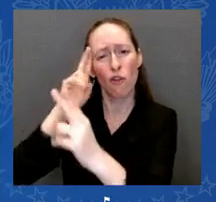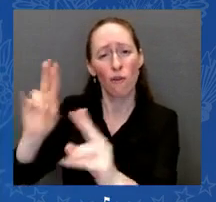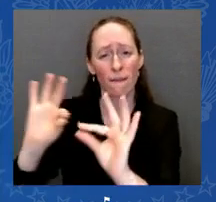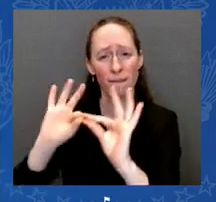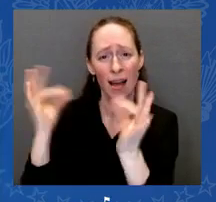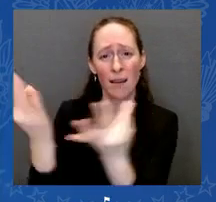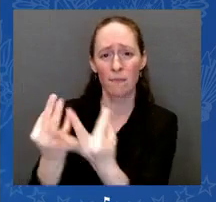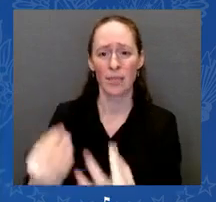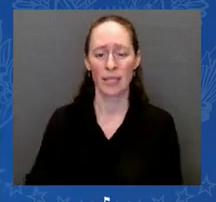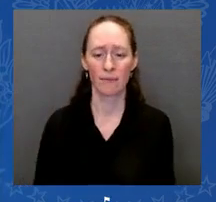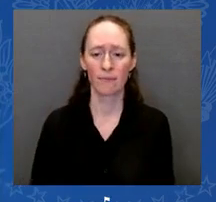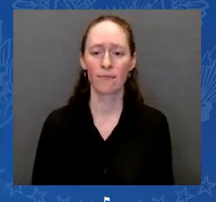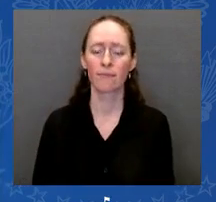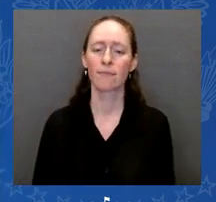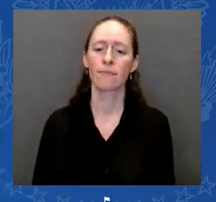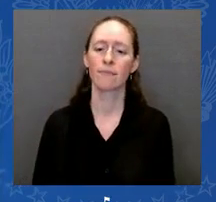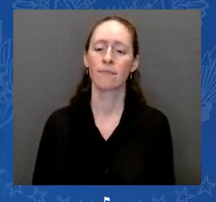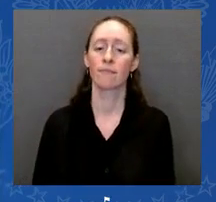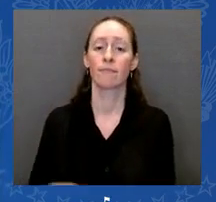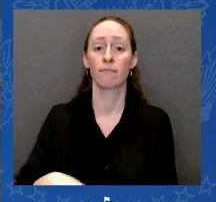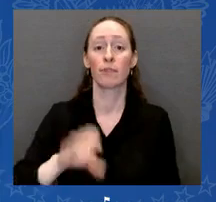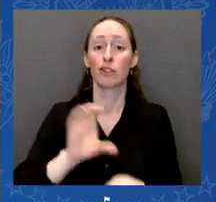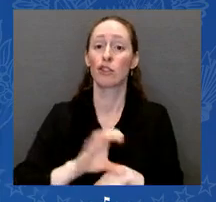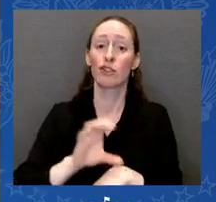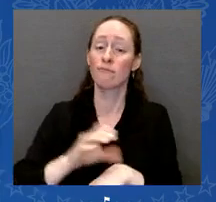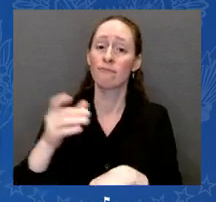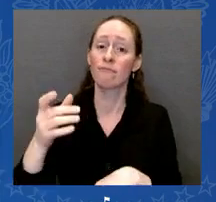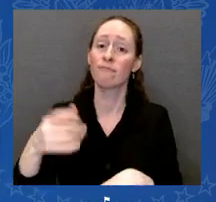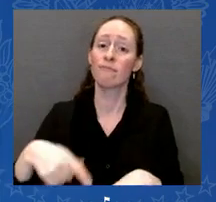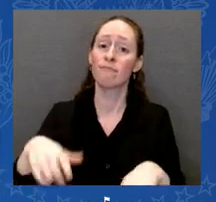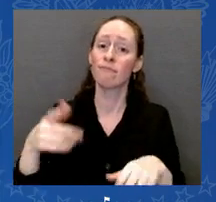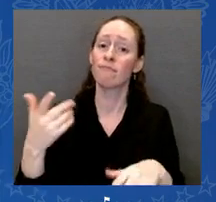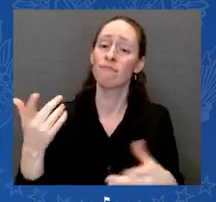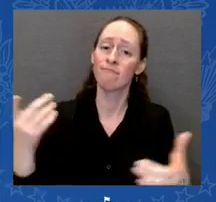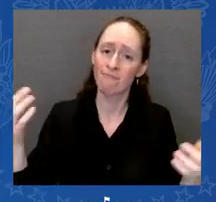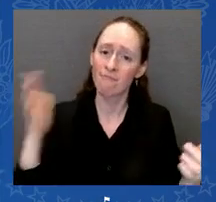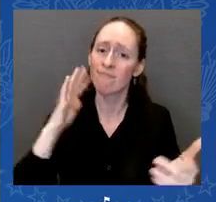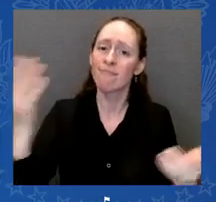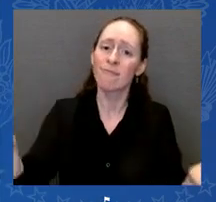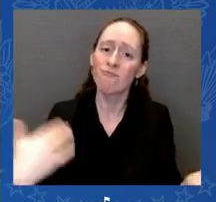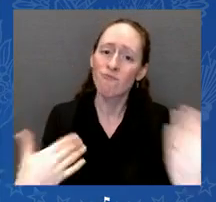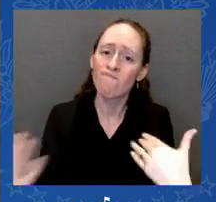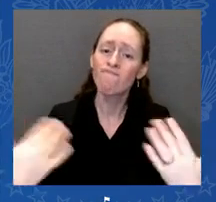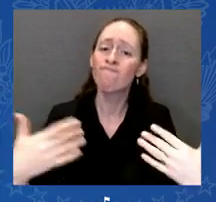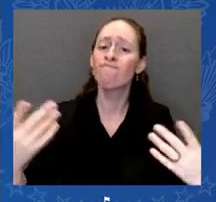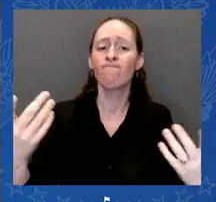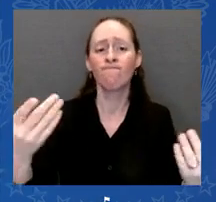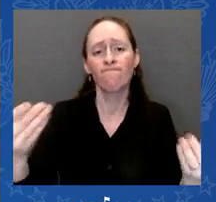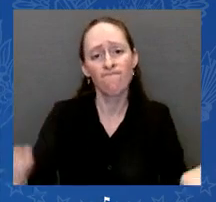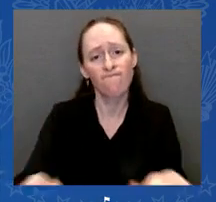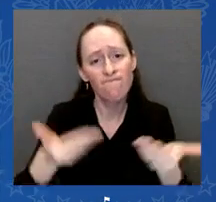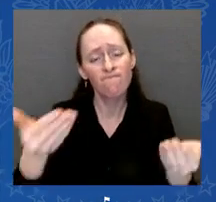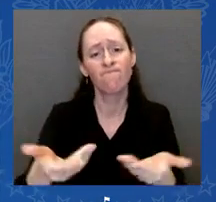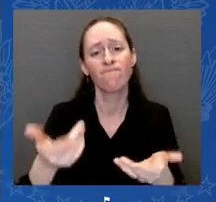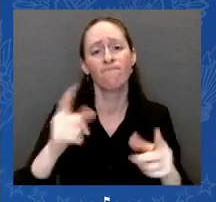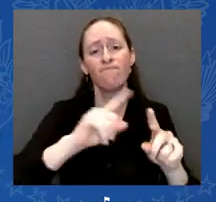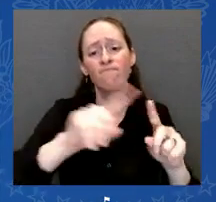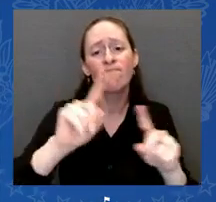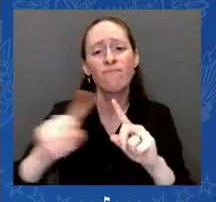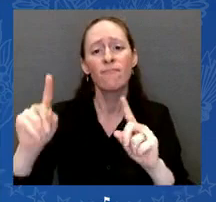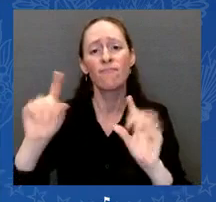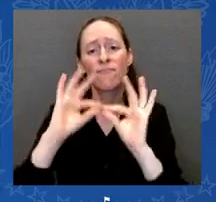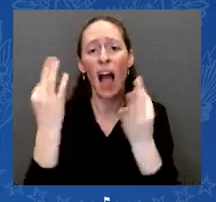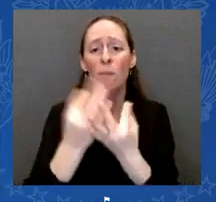at the very soul, at the very soul of this nation. To all of you here tonight, it's under different